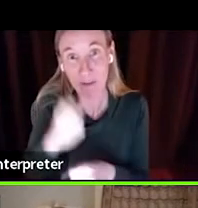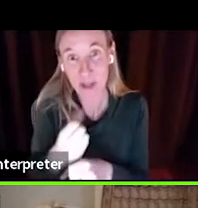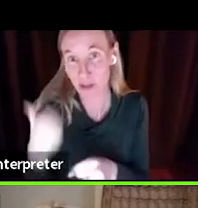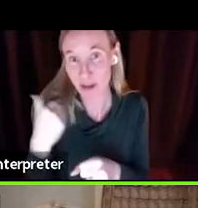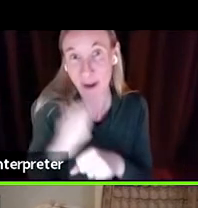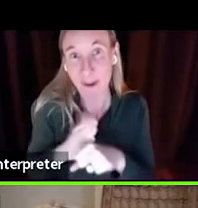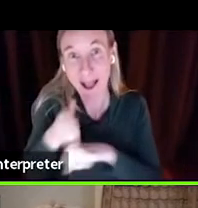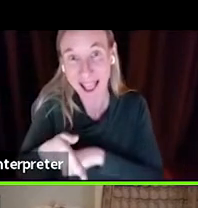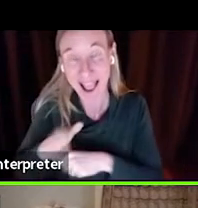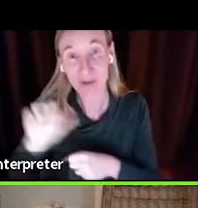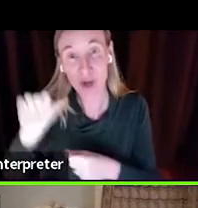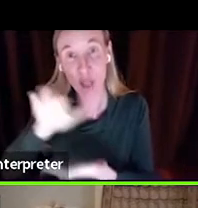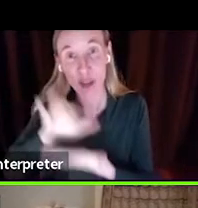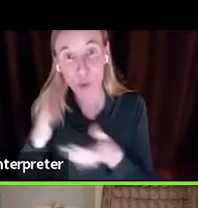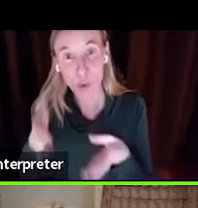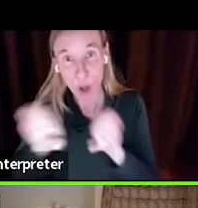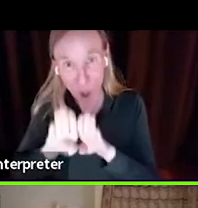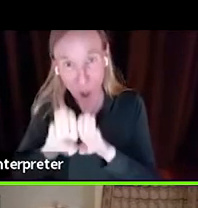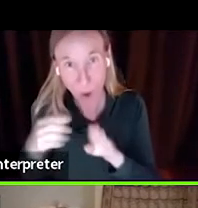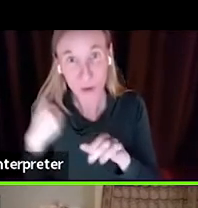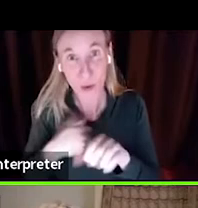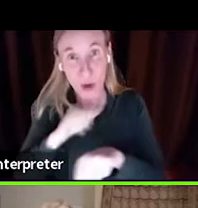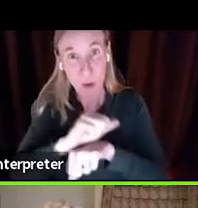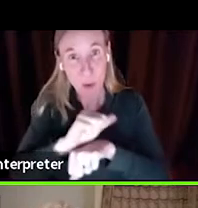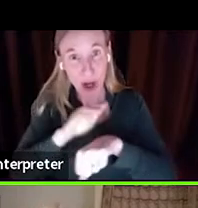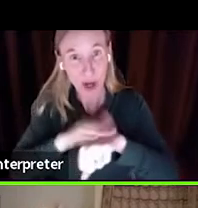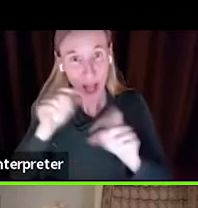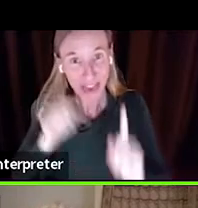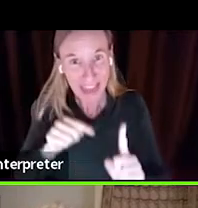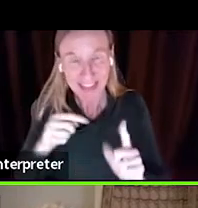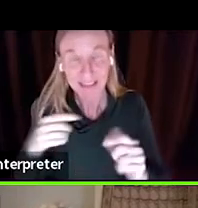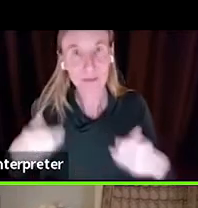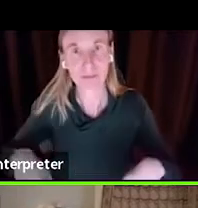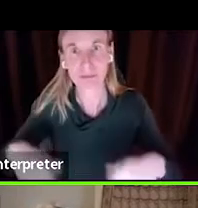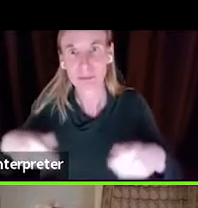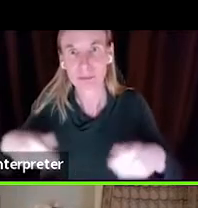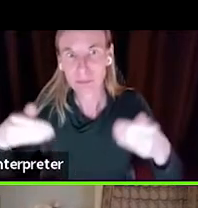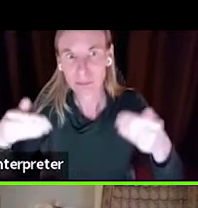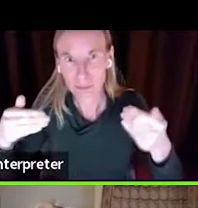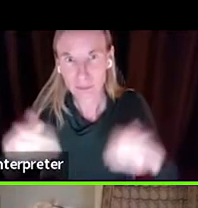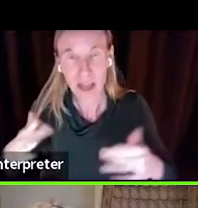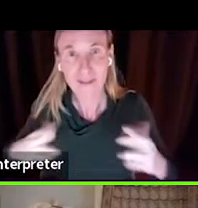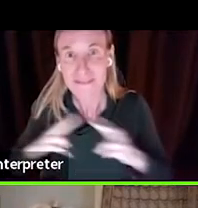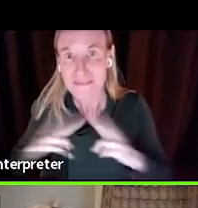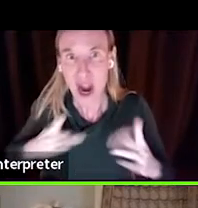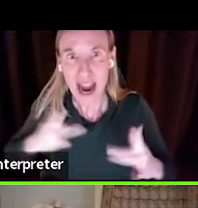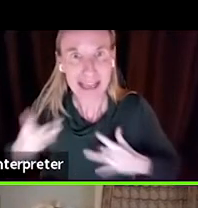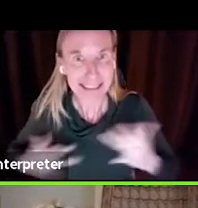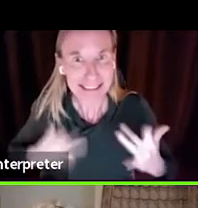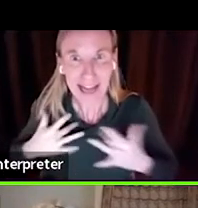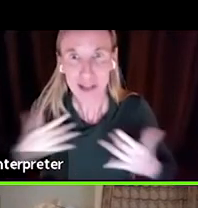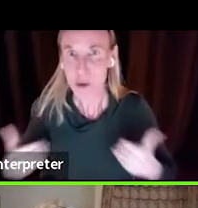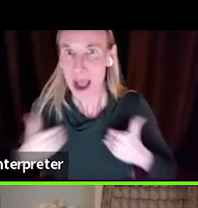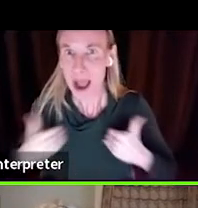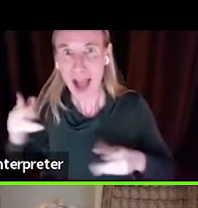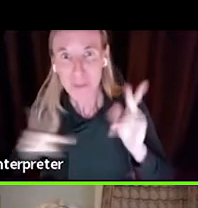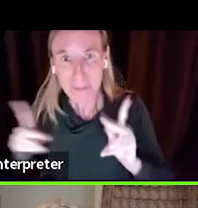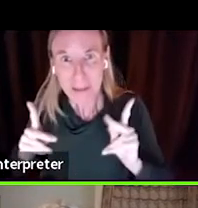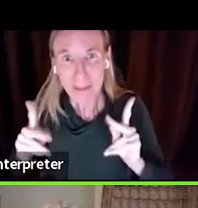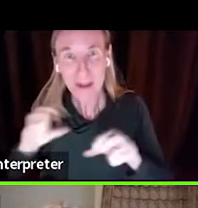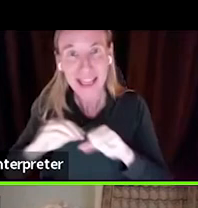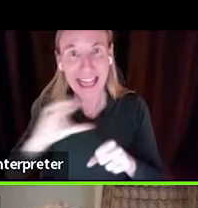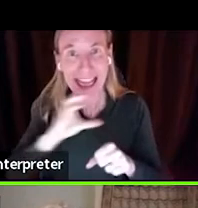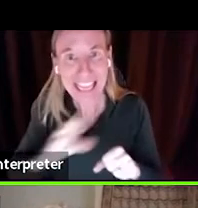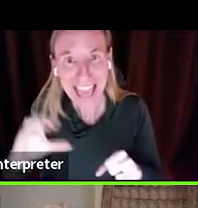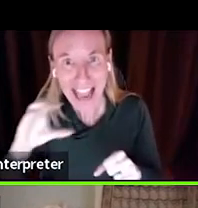of the Austin School and we were working on this, it was really exciting to have people in the cafeteria